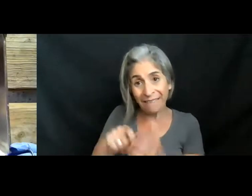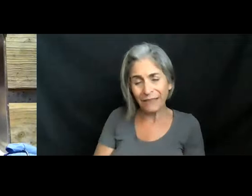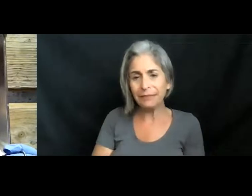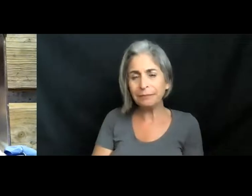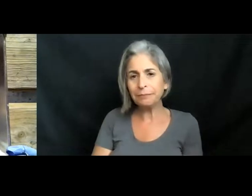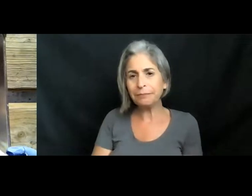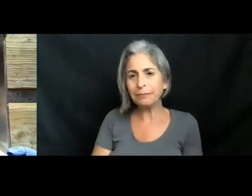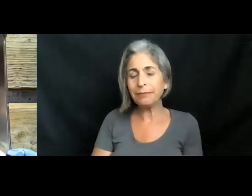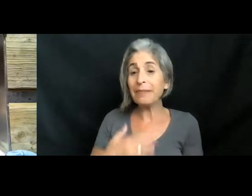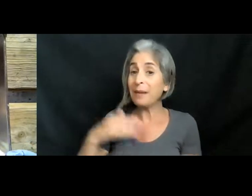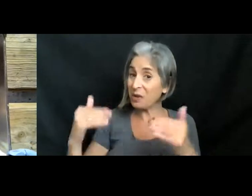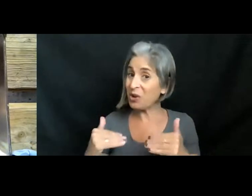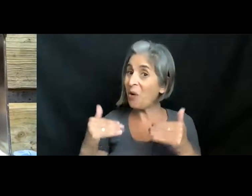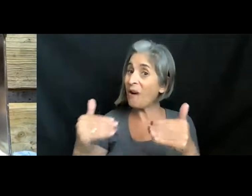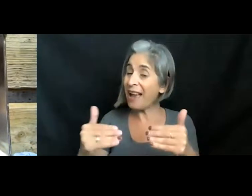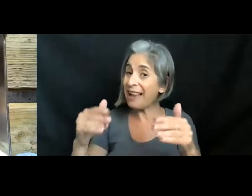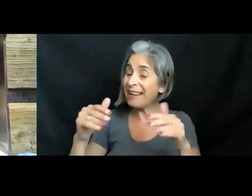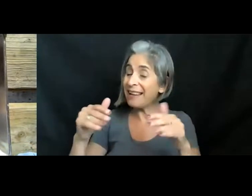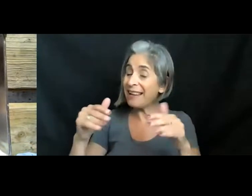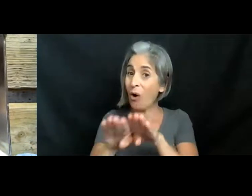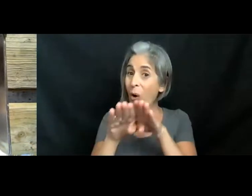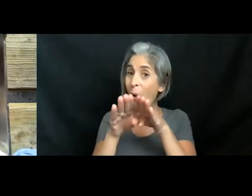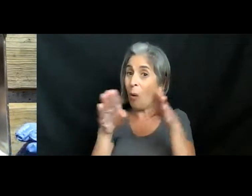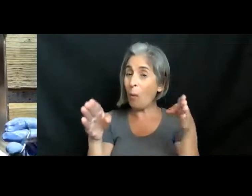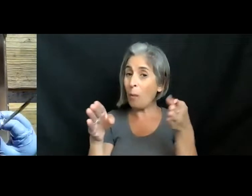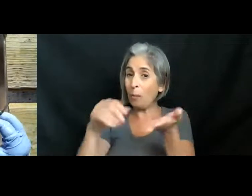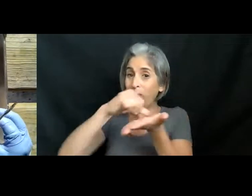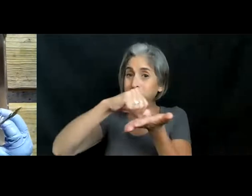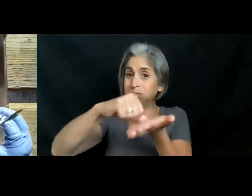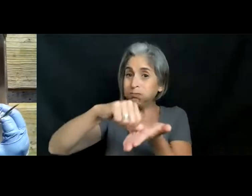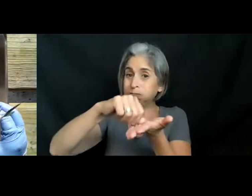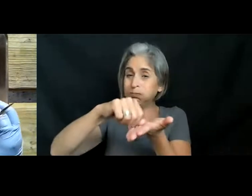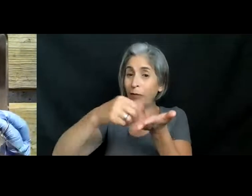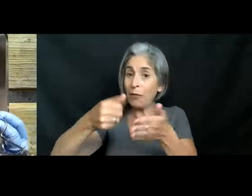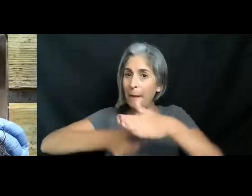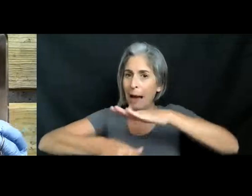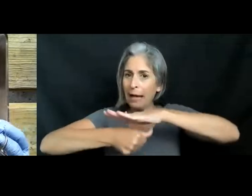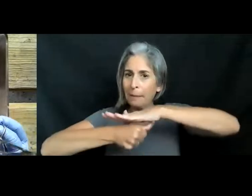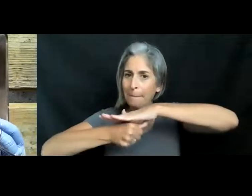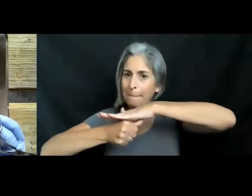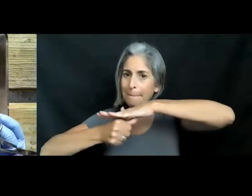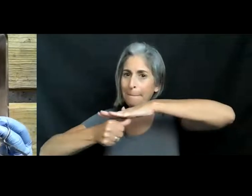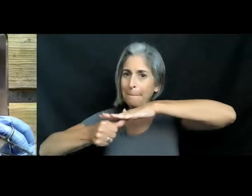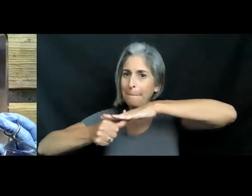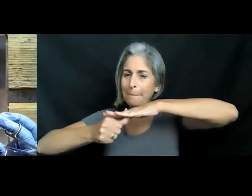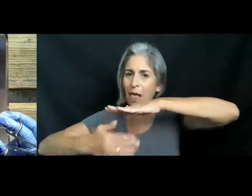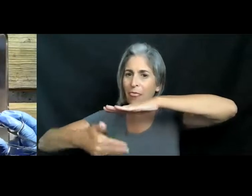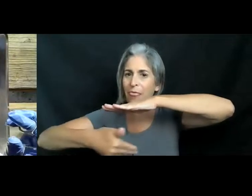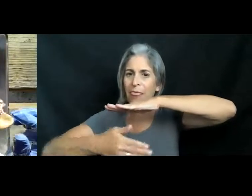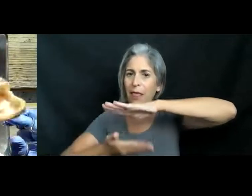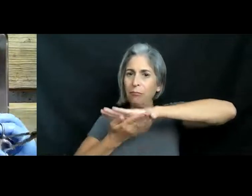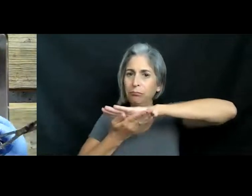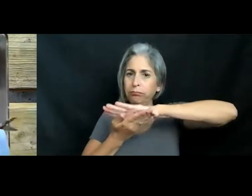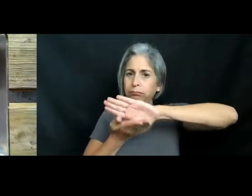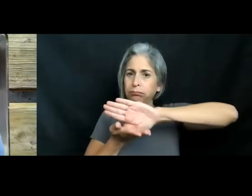So I'm going to go ahead and we're going to start opening up that cavity at the bottom. The most interesting thing about lionfish is always going to be the stomach for me. let's open it